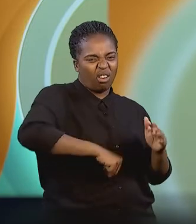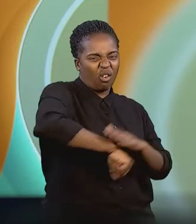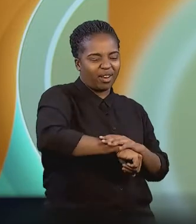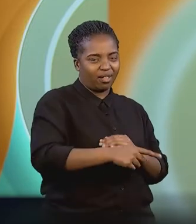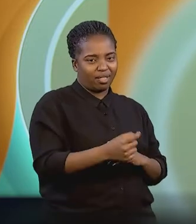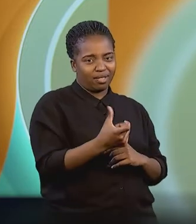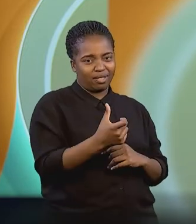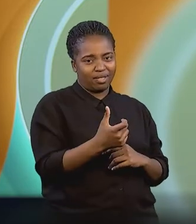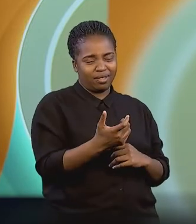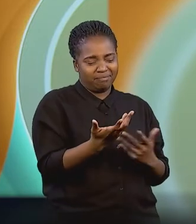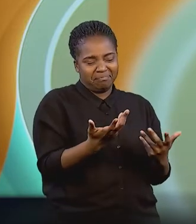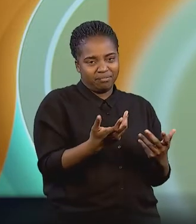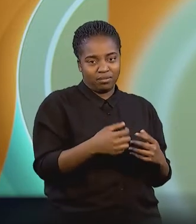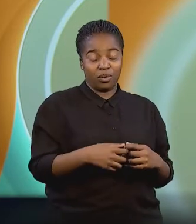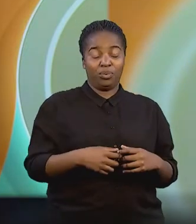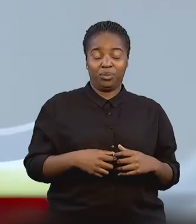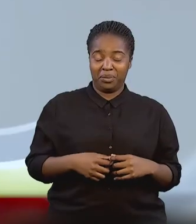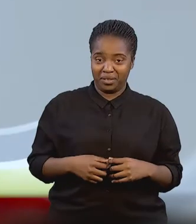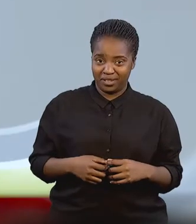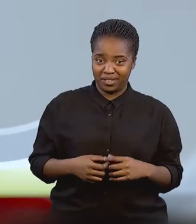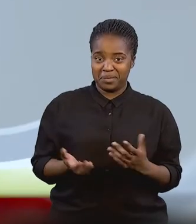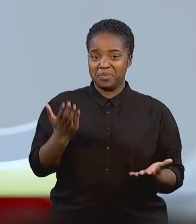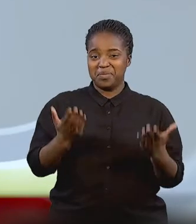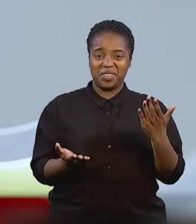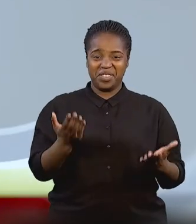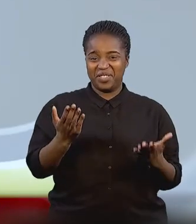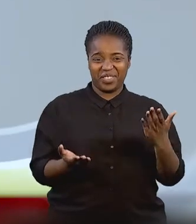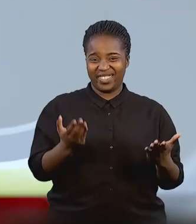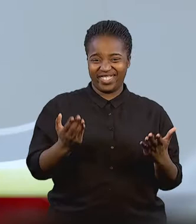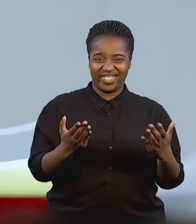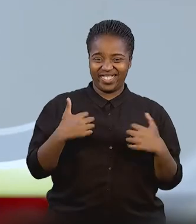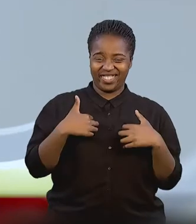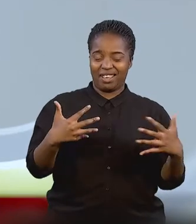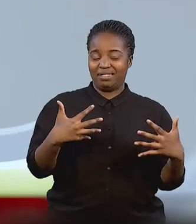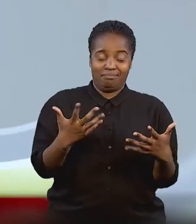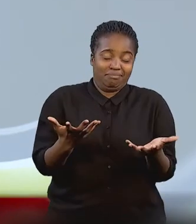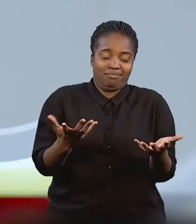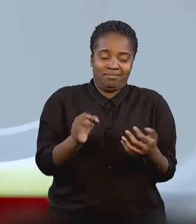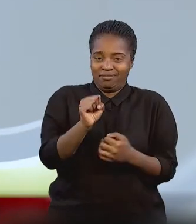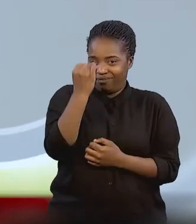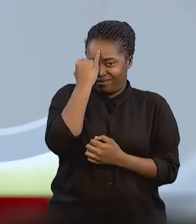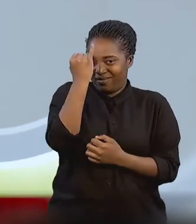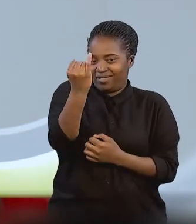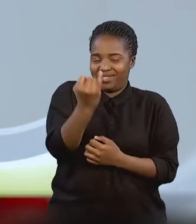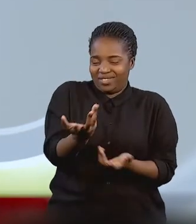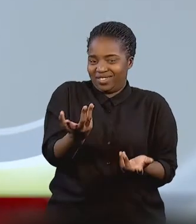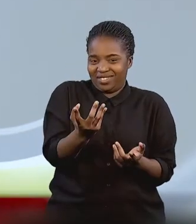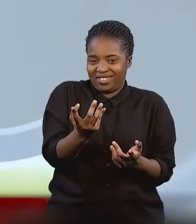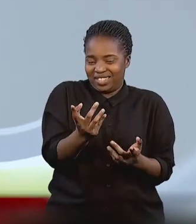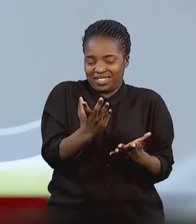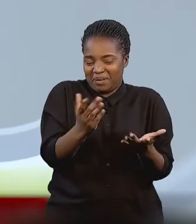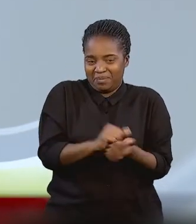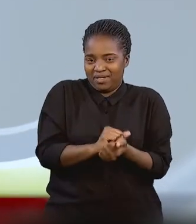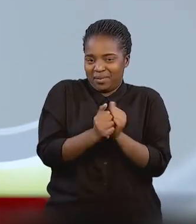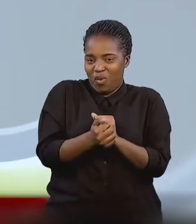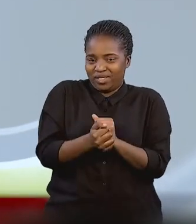contact for my liking. Sure. Maybe then you should just start, you're paraplegic, you must start a para